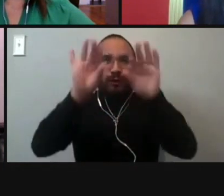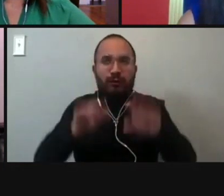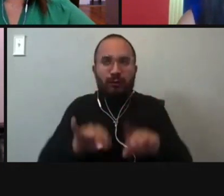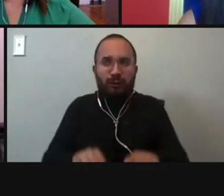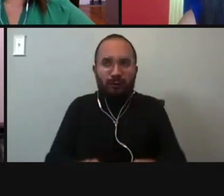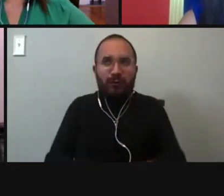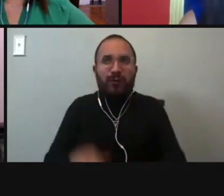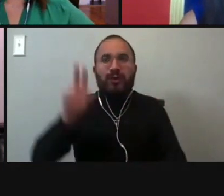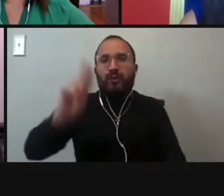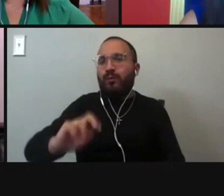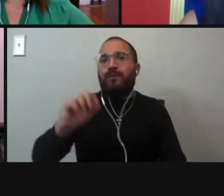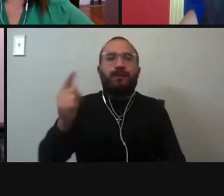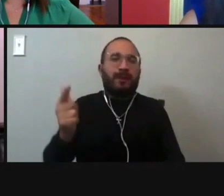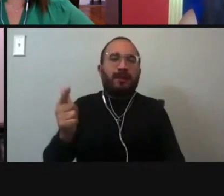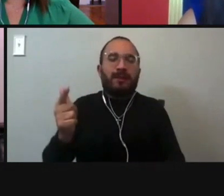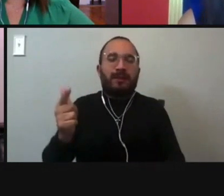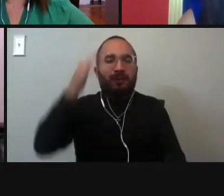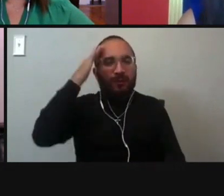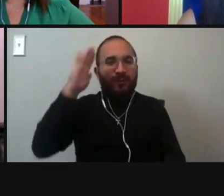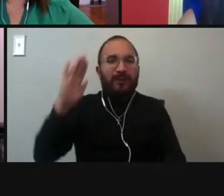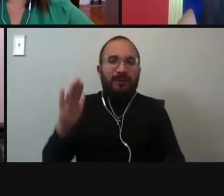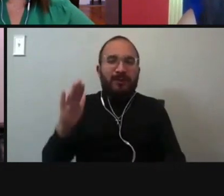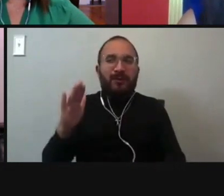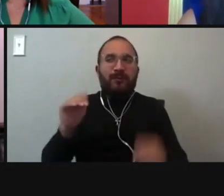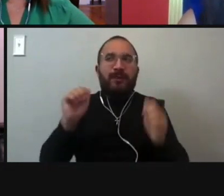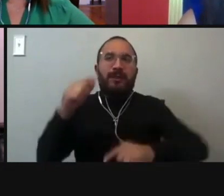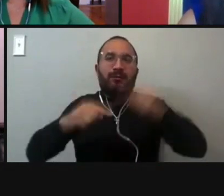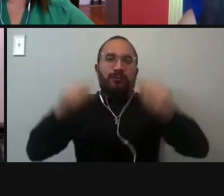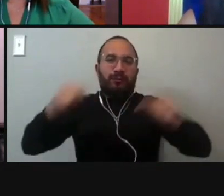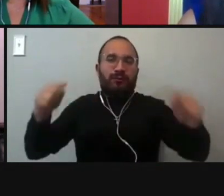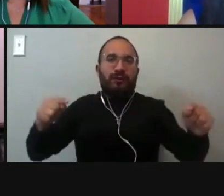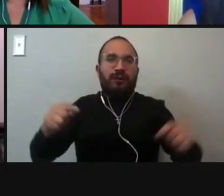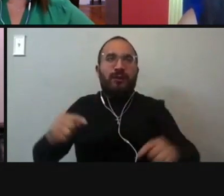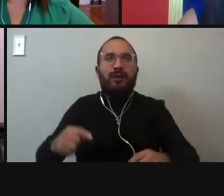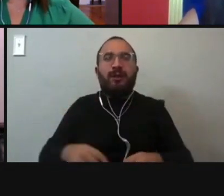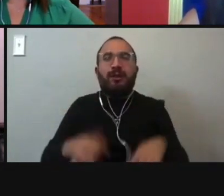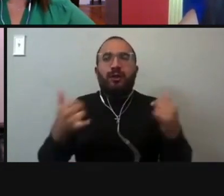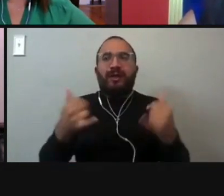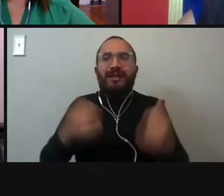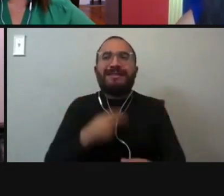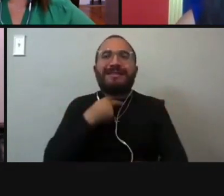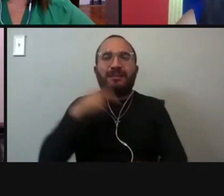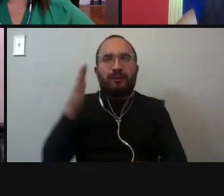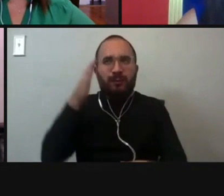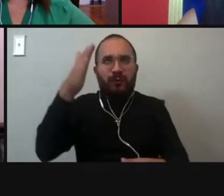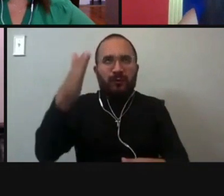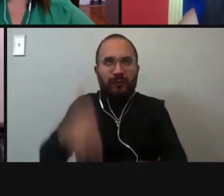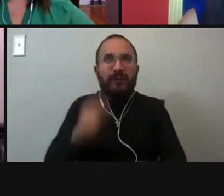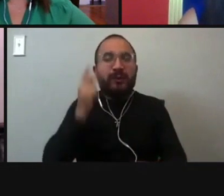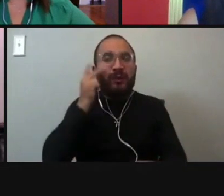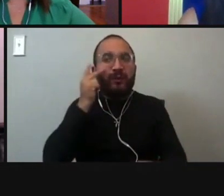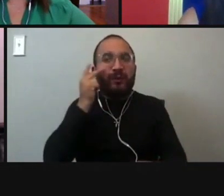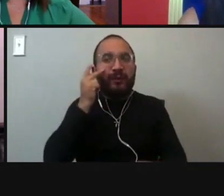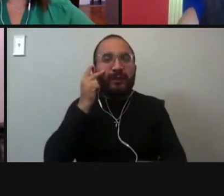position or some, those types of things. I think going forward, it's going to be important to work with the city is the city also has very